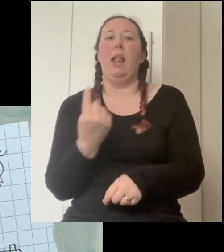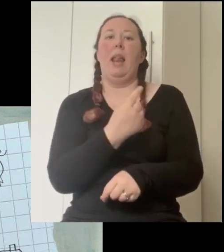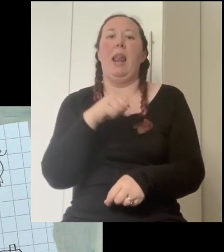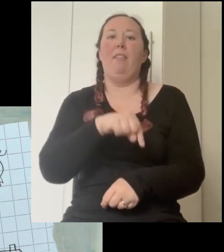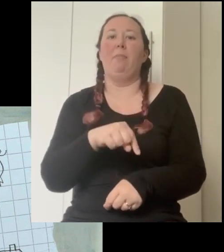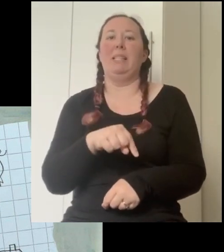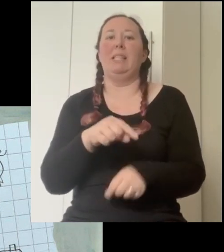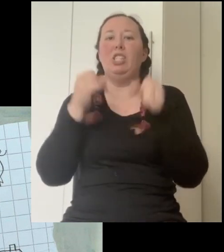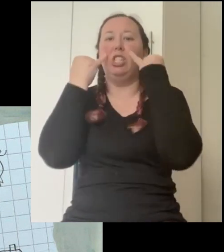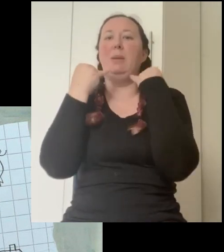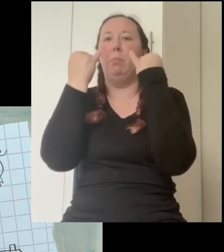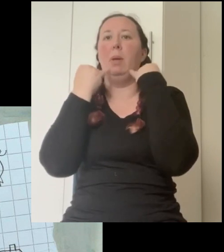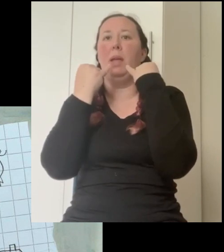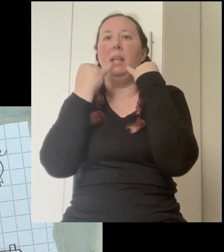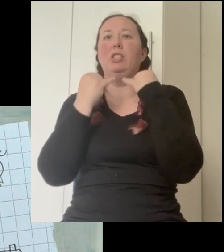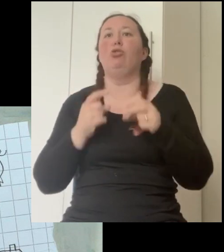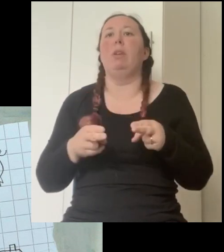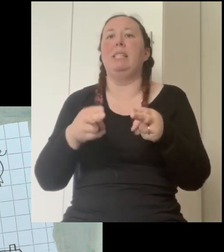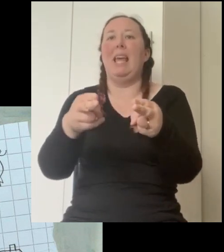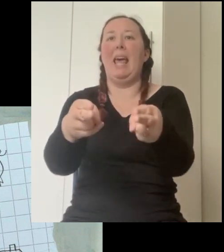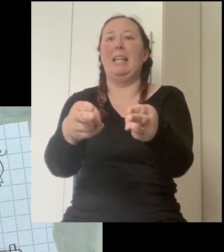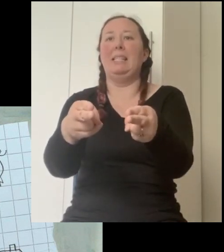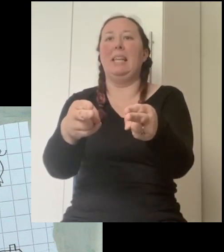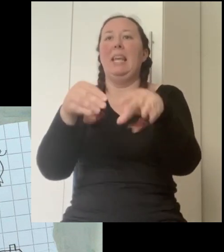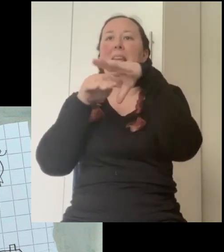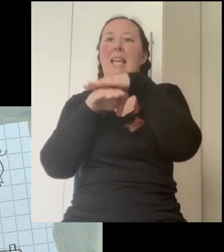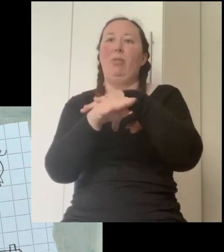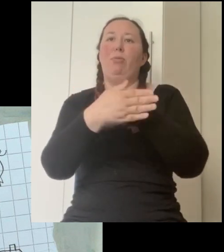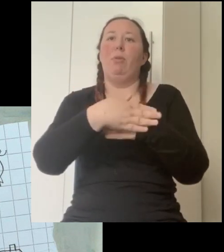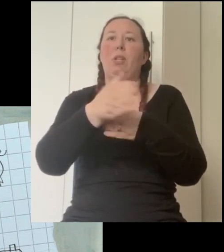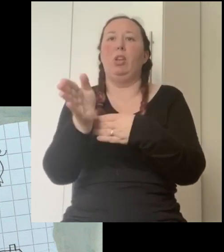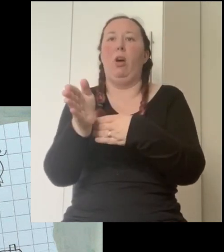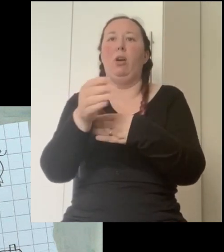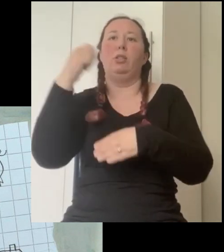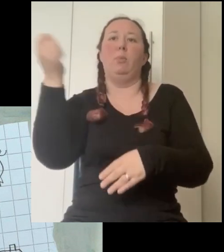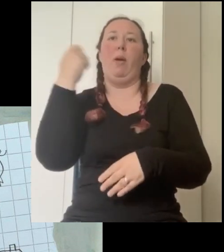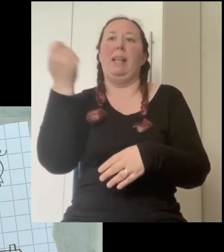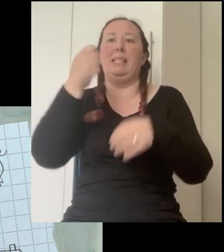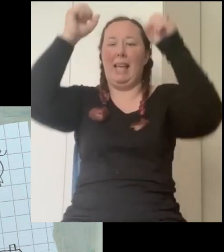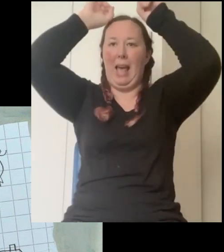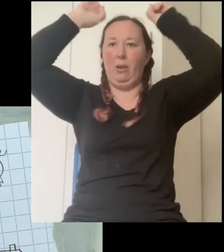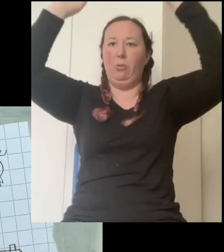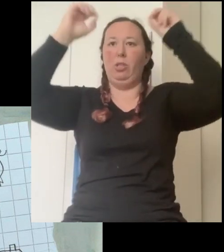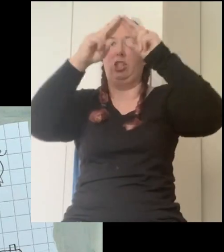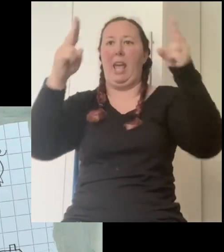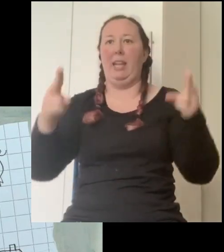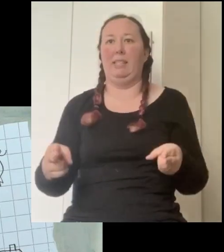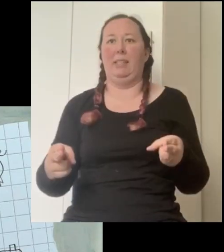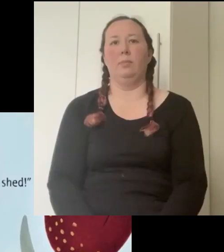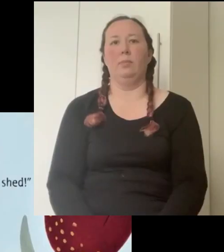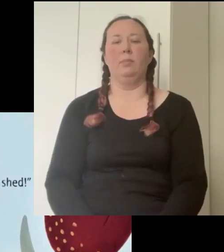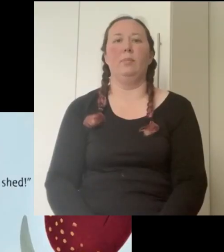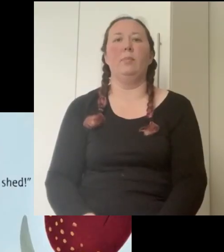left past the sheep then straight ahead and in through the head of the prize cow shed